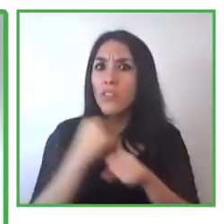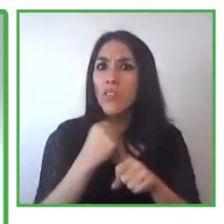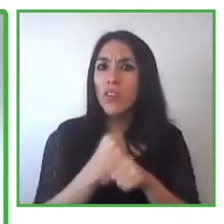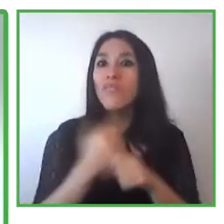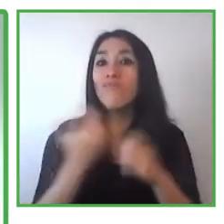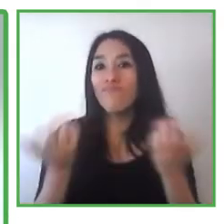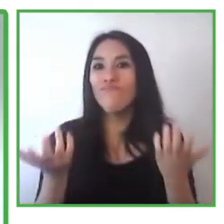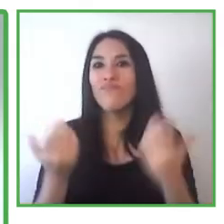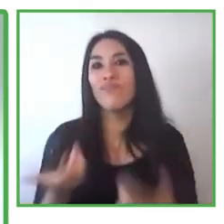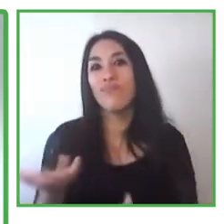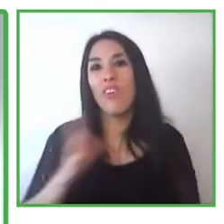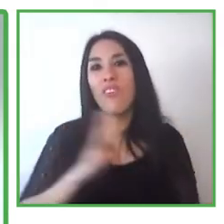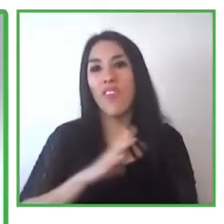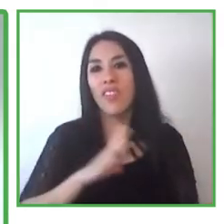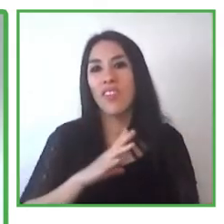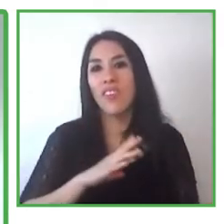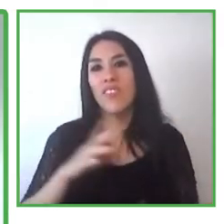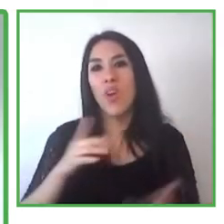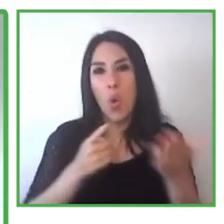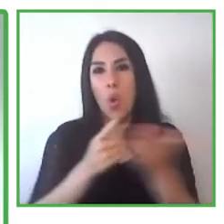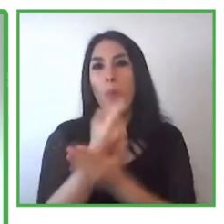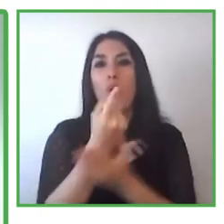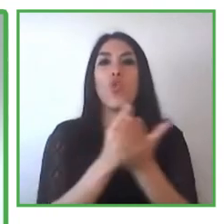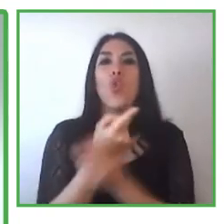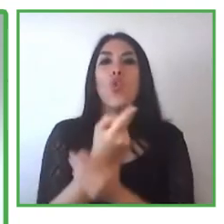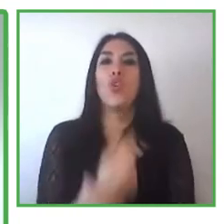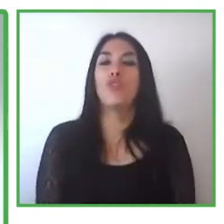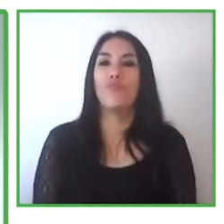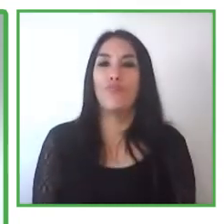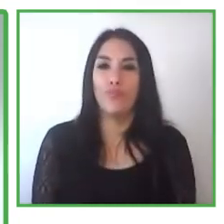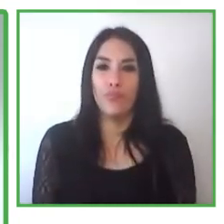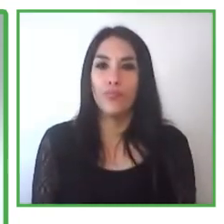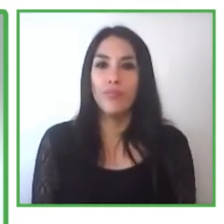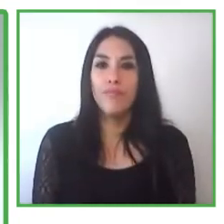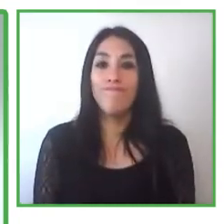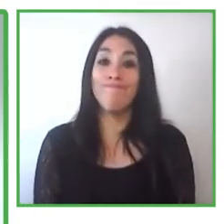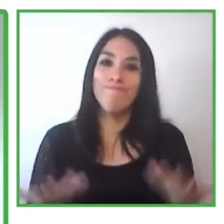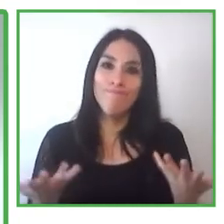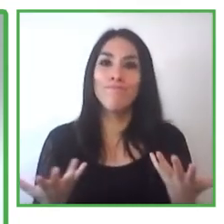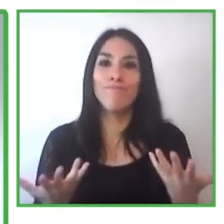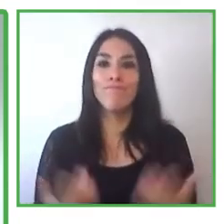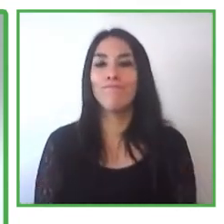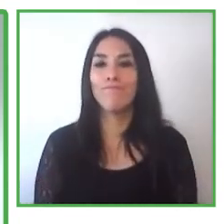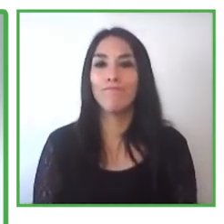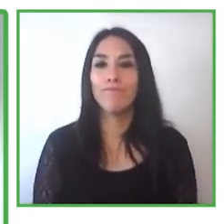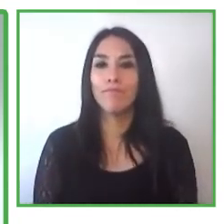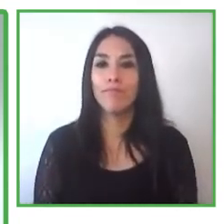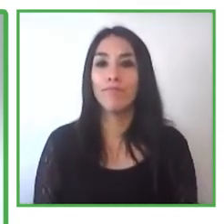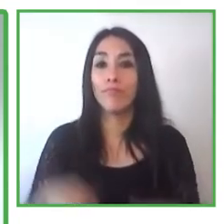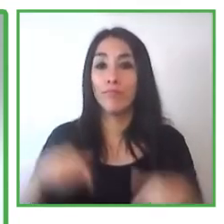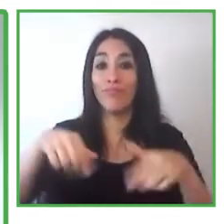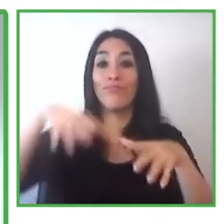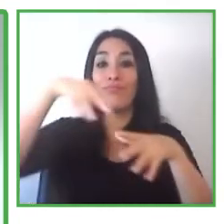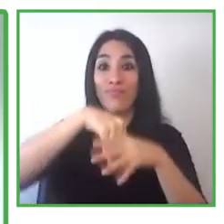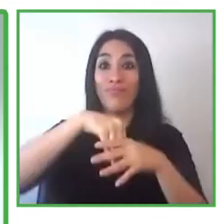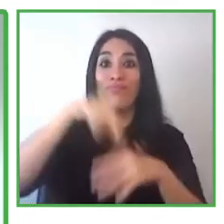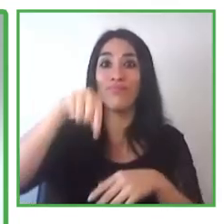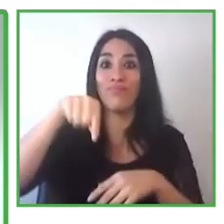This specific professional inclusion, the people with disability, based in the